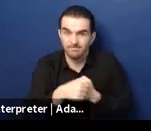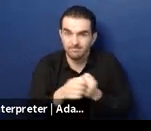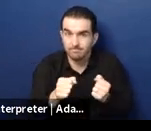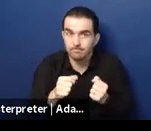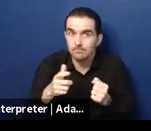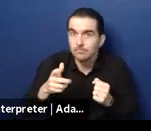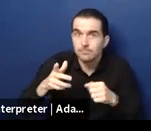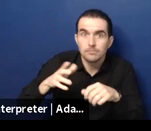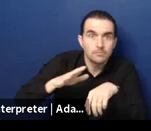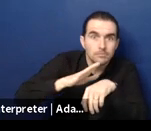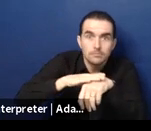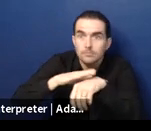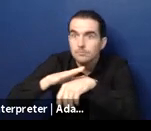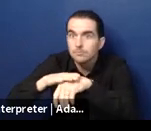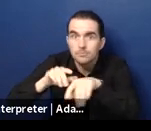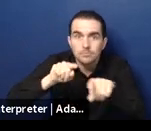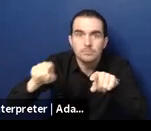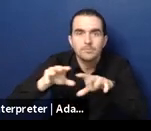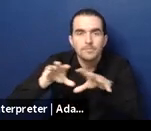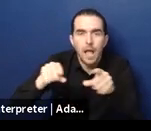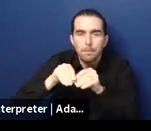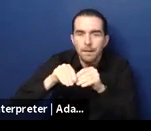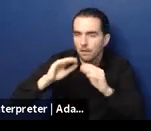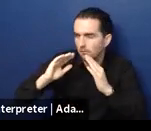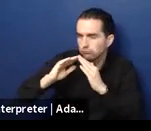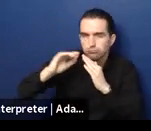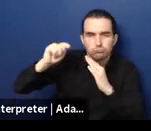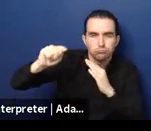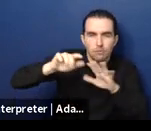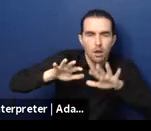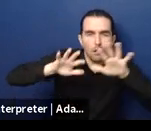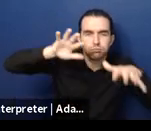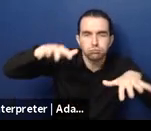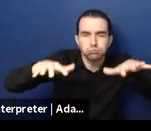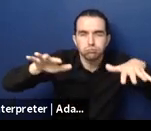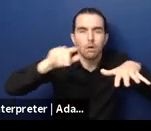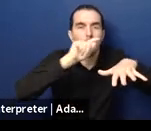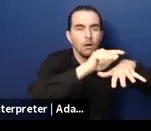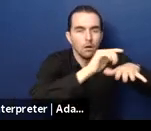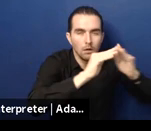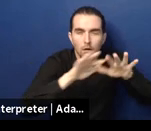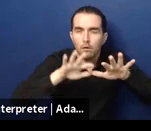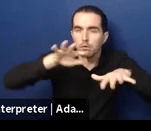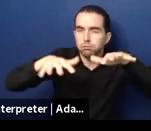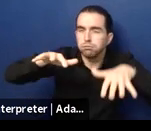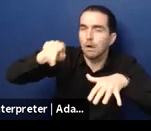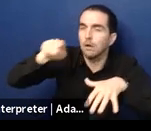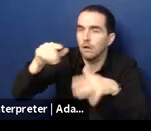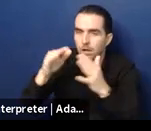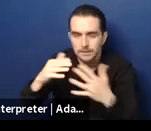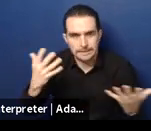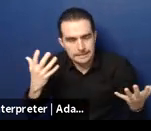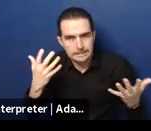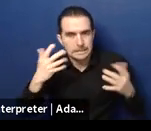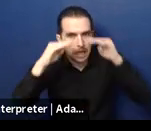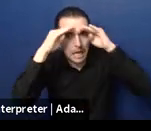an integrated provision of services to families where one sort of intake person can